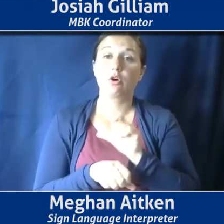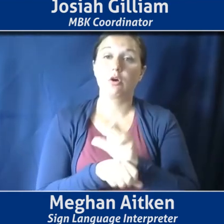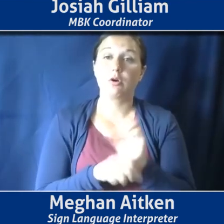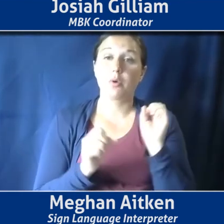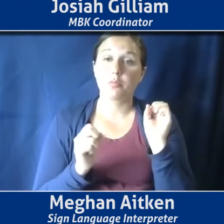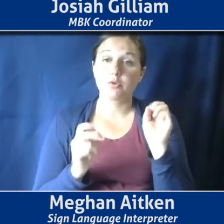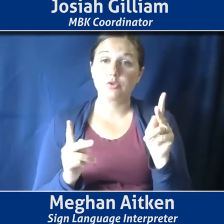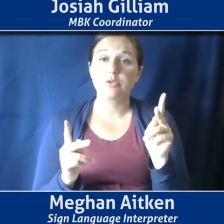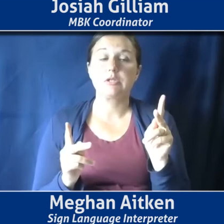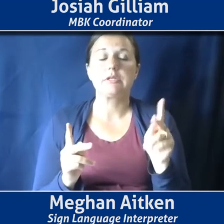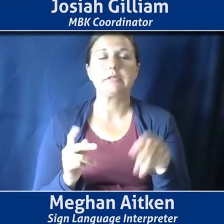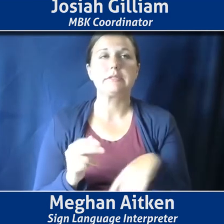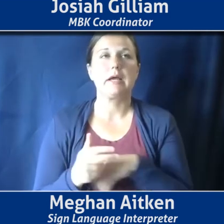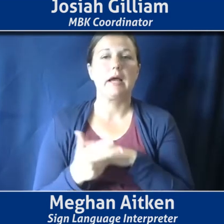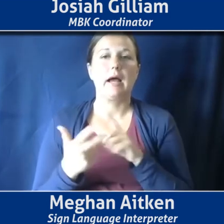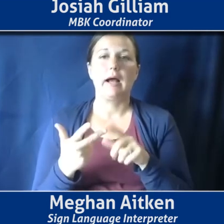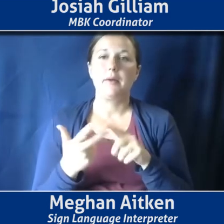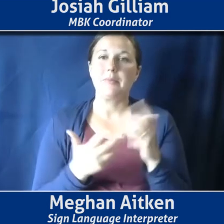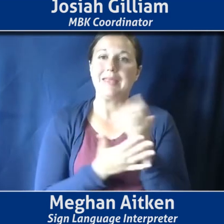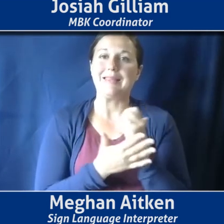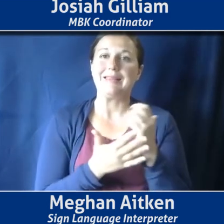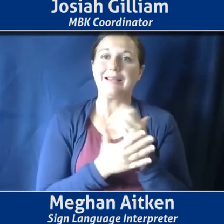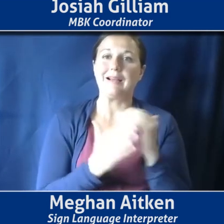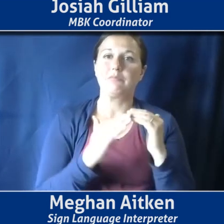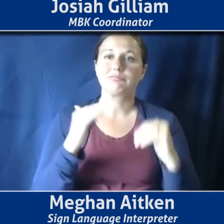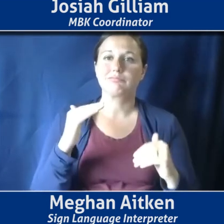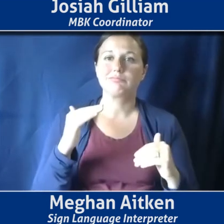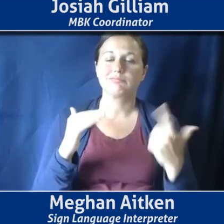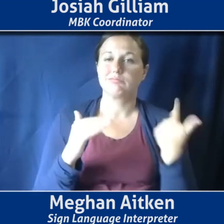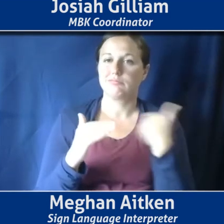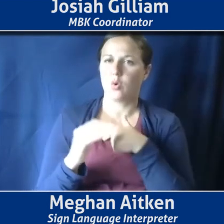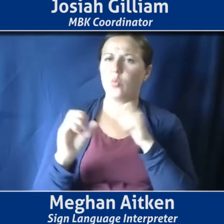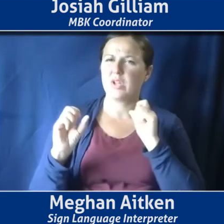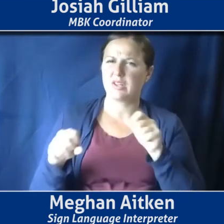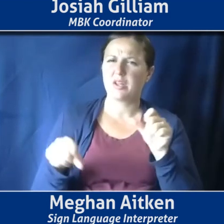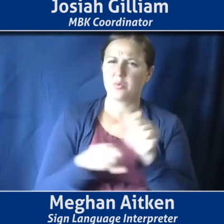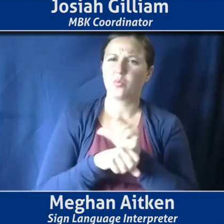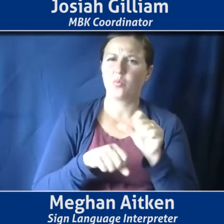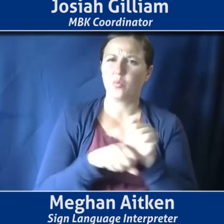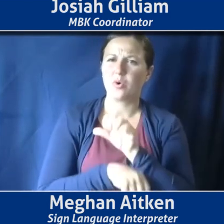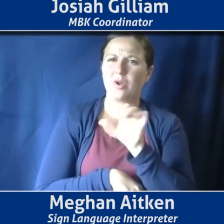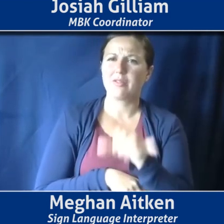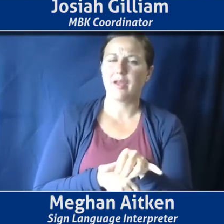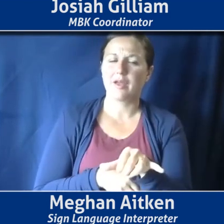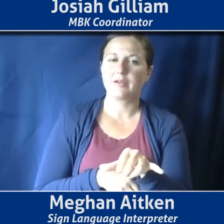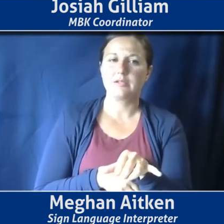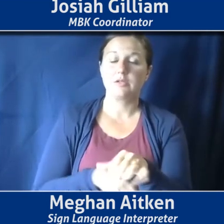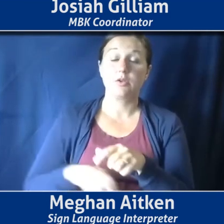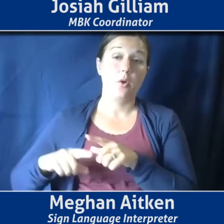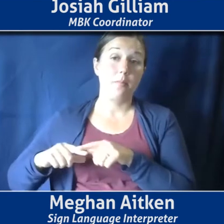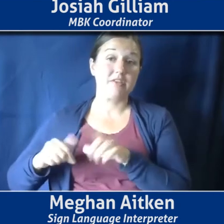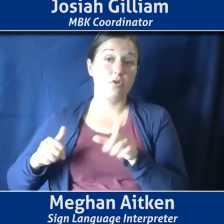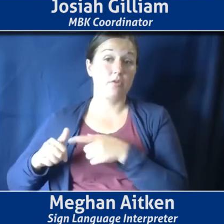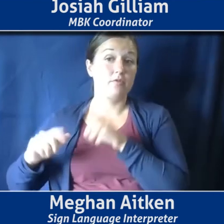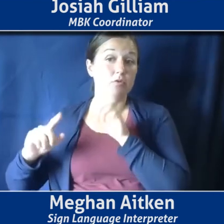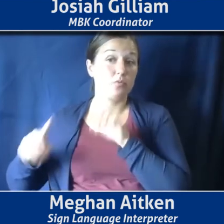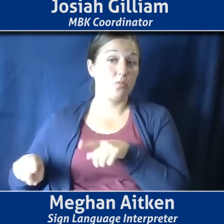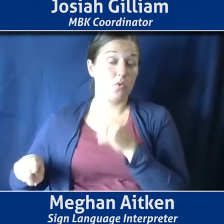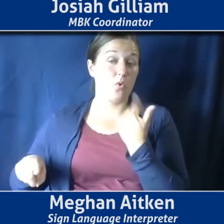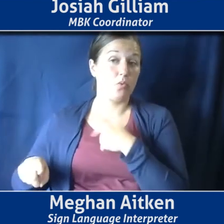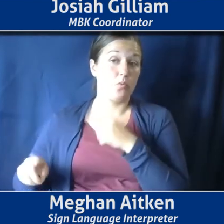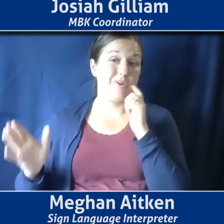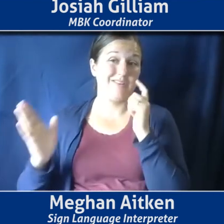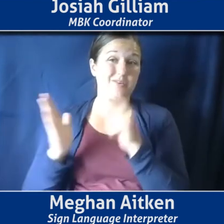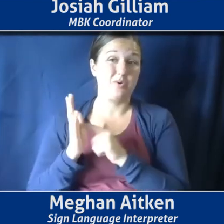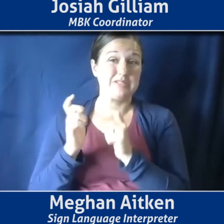um, and income parity. And so, uh, based on that first report, um, noticing that some of the biggest